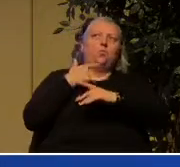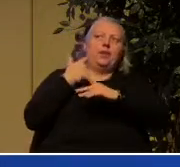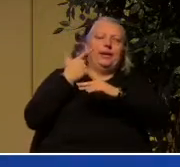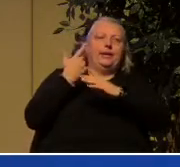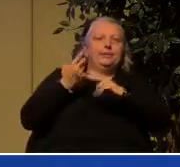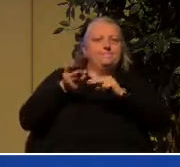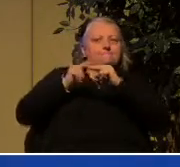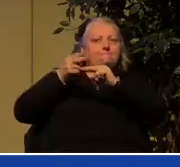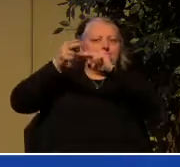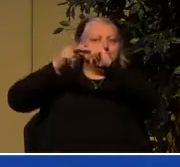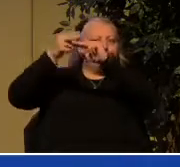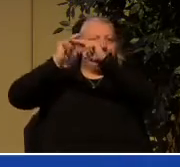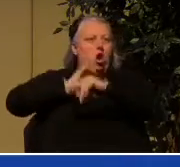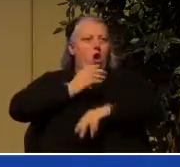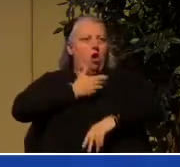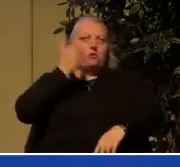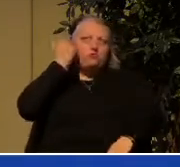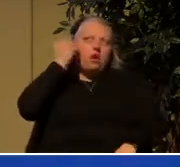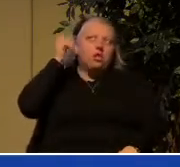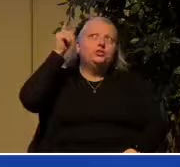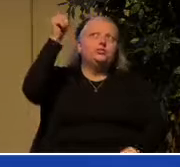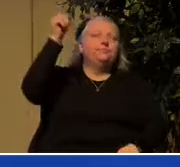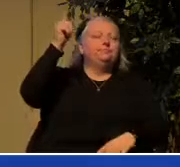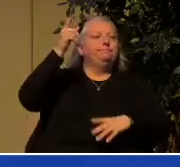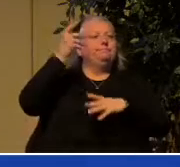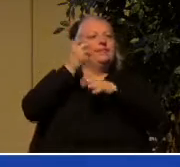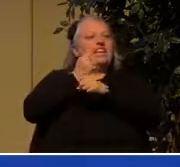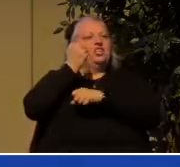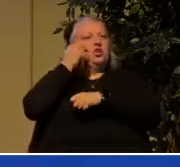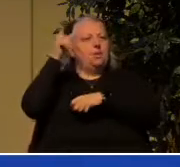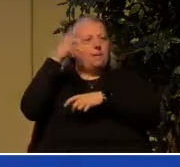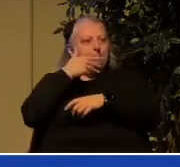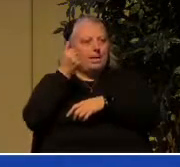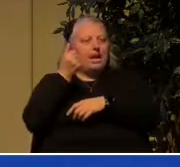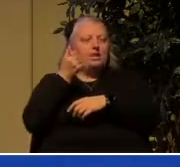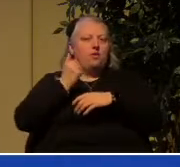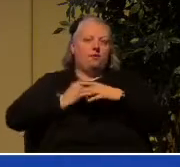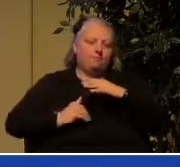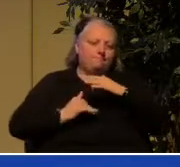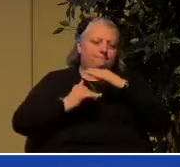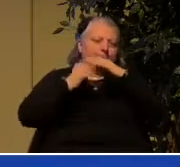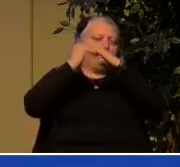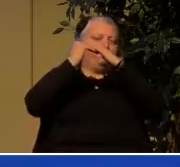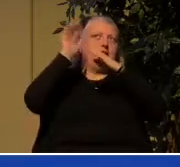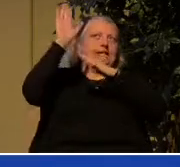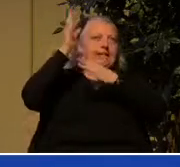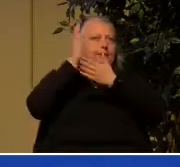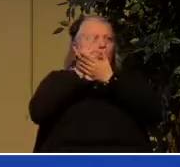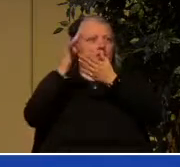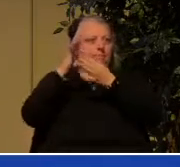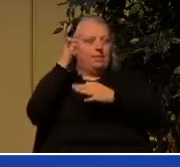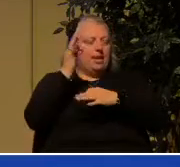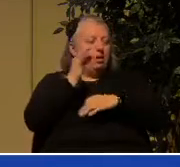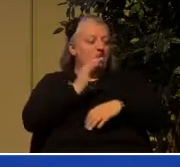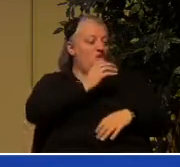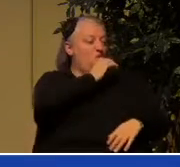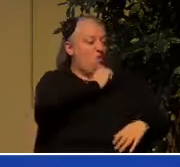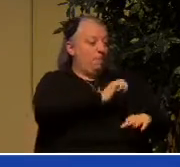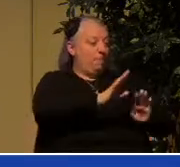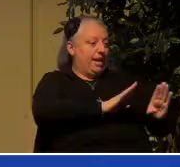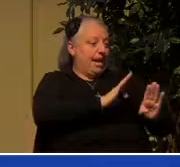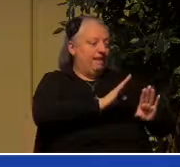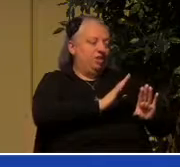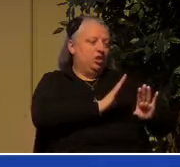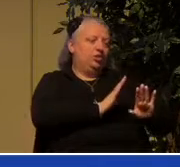we understand him better we are filled with his spirit more we are putting off old behaviors we're learning to